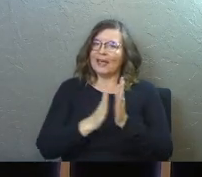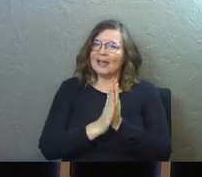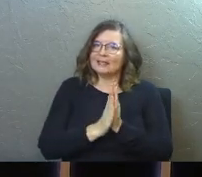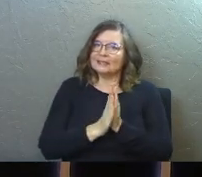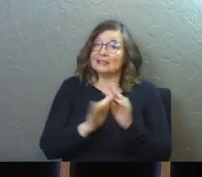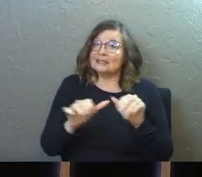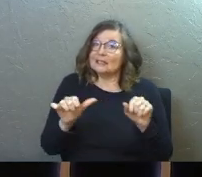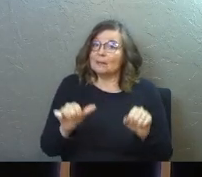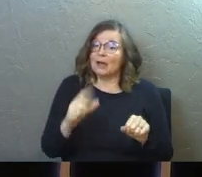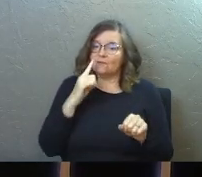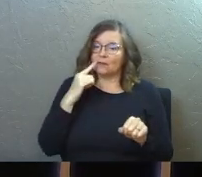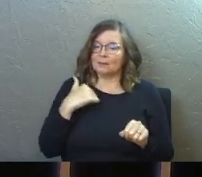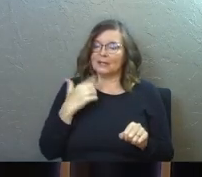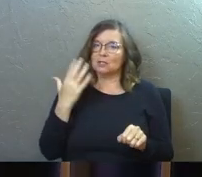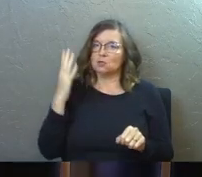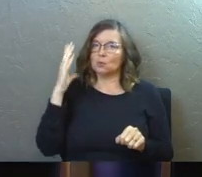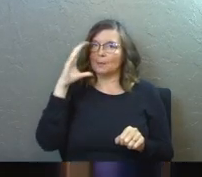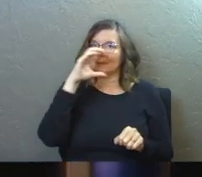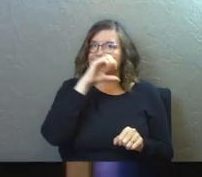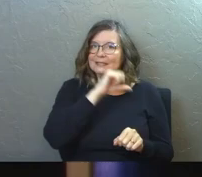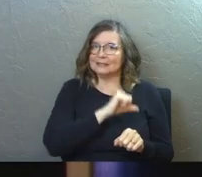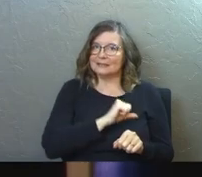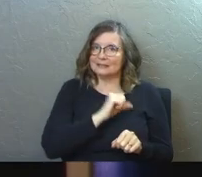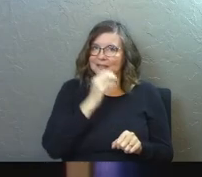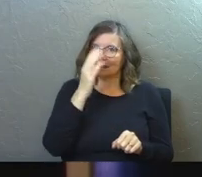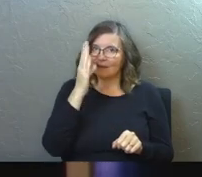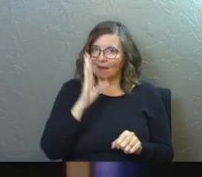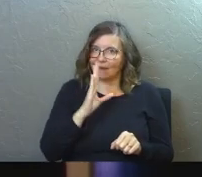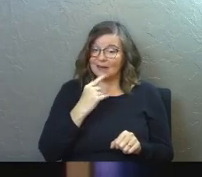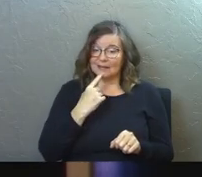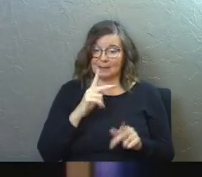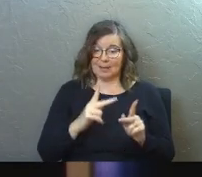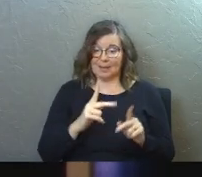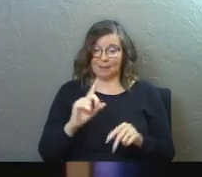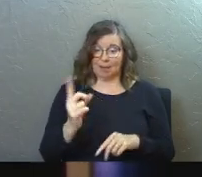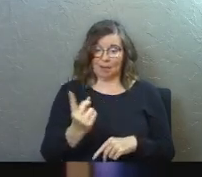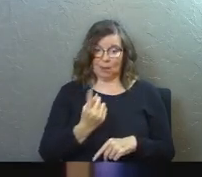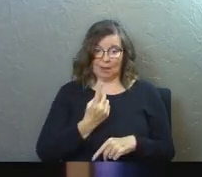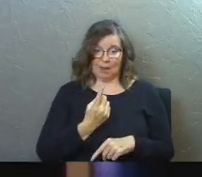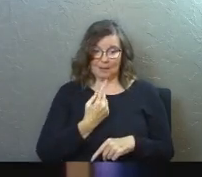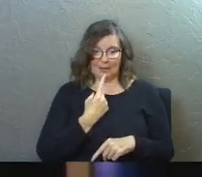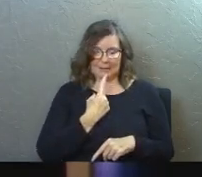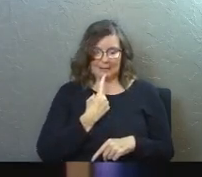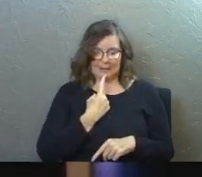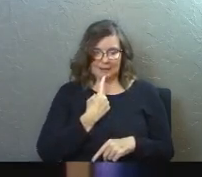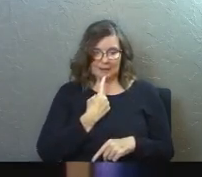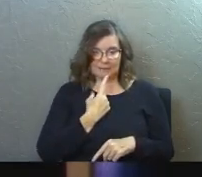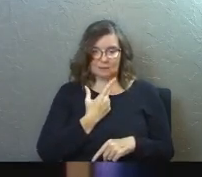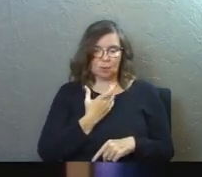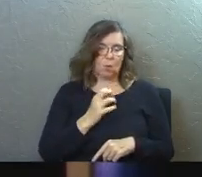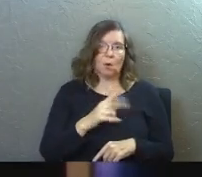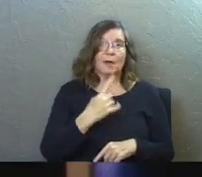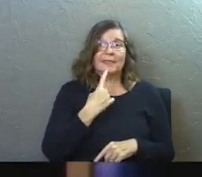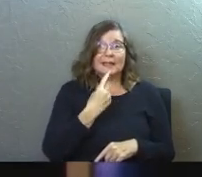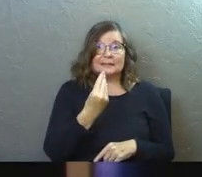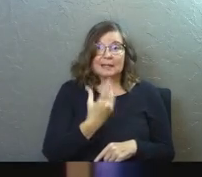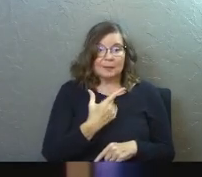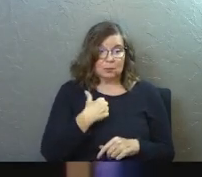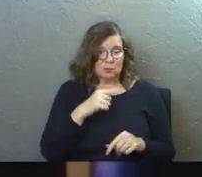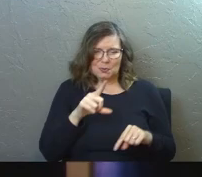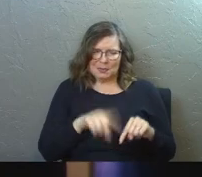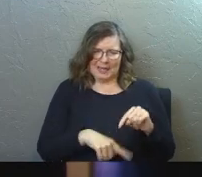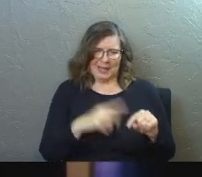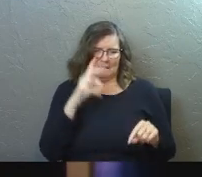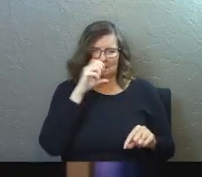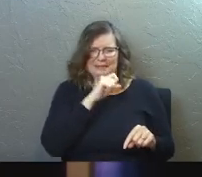was, is it possible for me to miss God? And they even said, people come and they ask, or they say, you